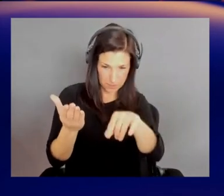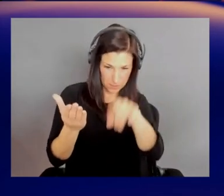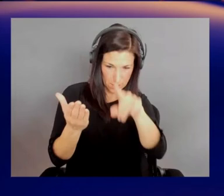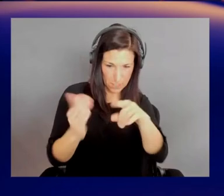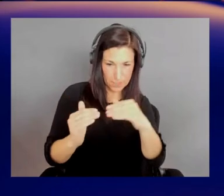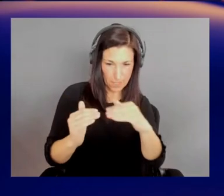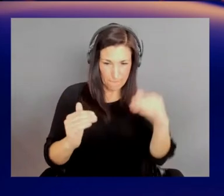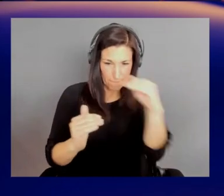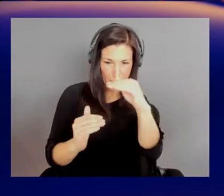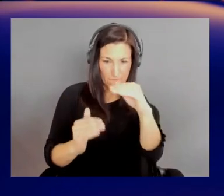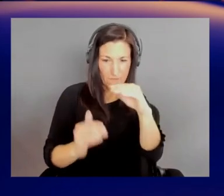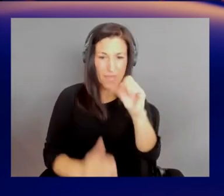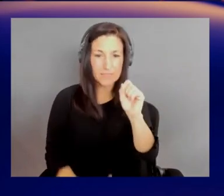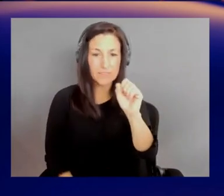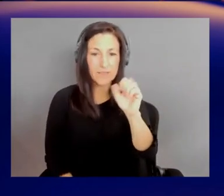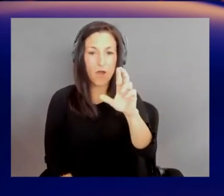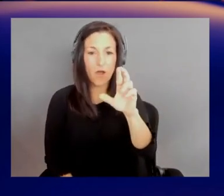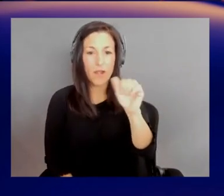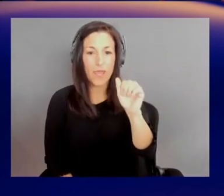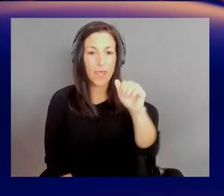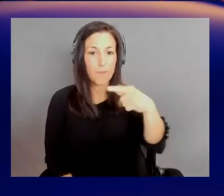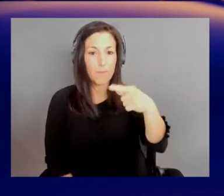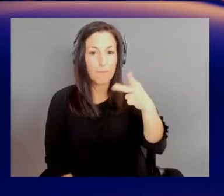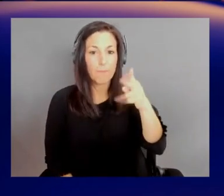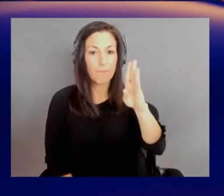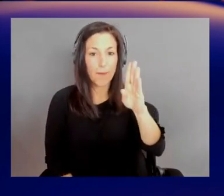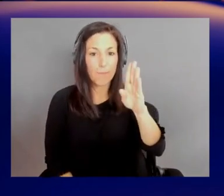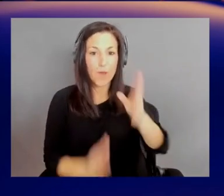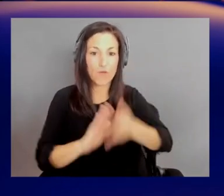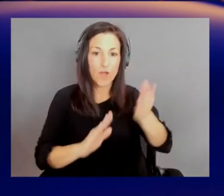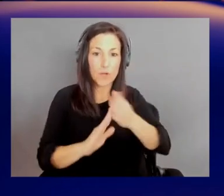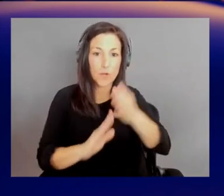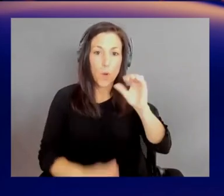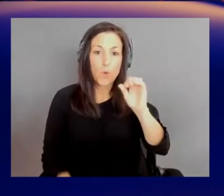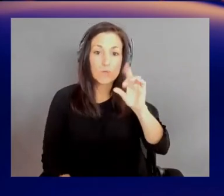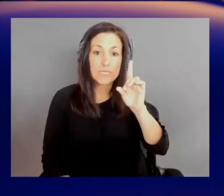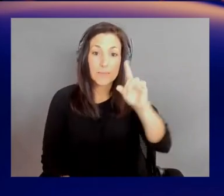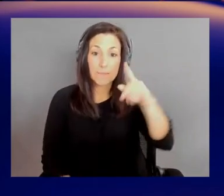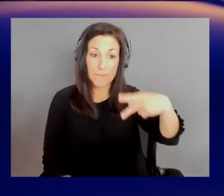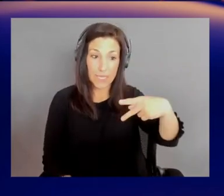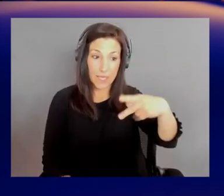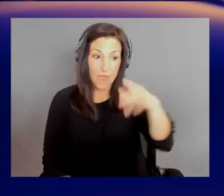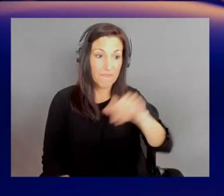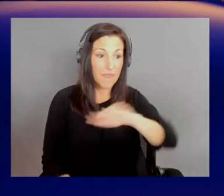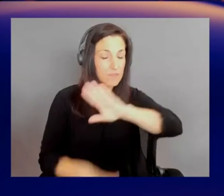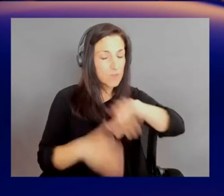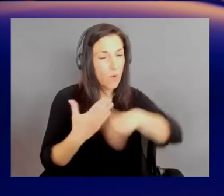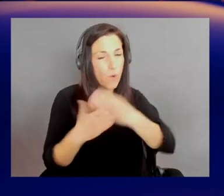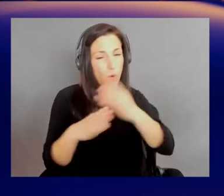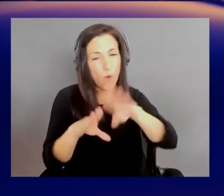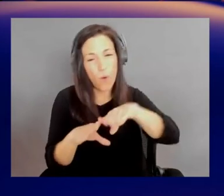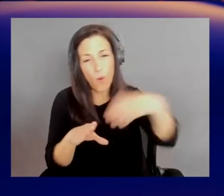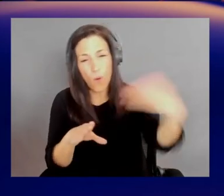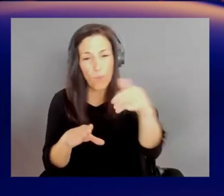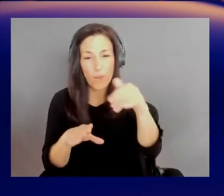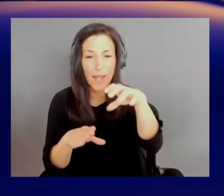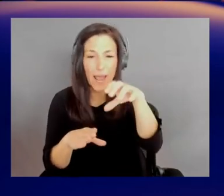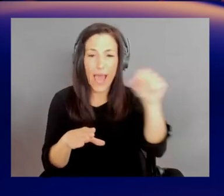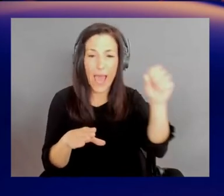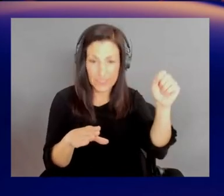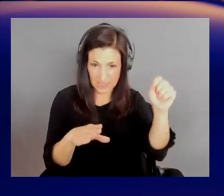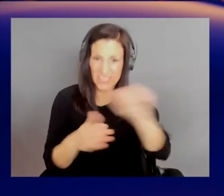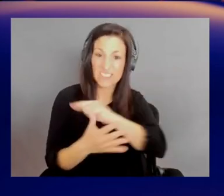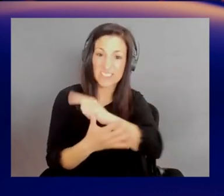SRA Pub Run ODP. So this is actually all of the open access sequence read archives. So rabbit genomics data,